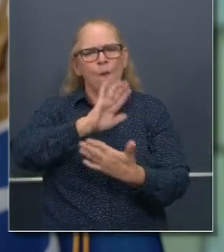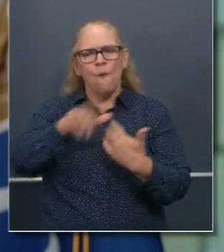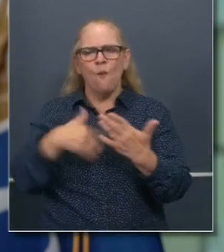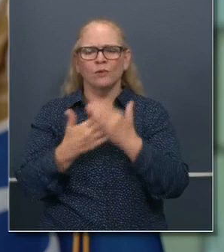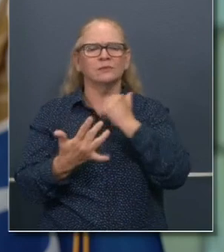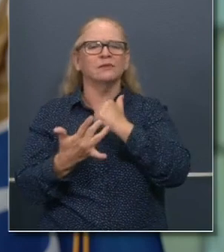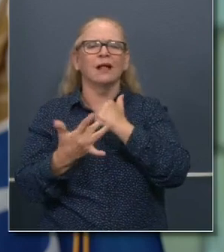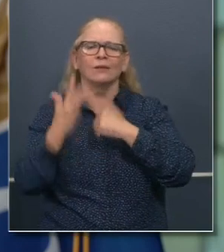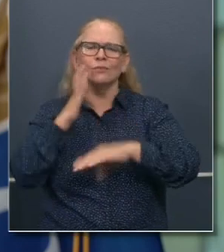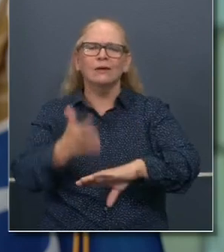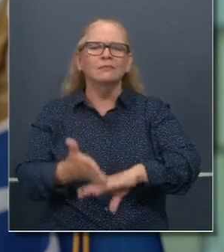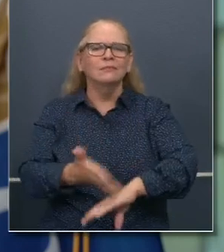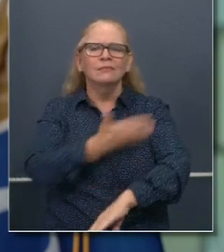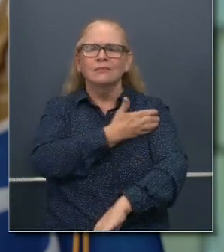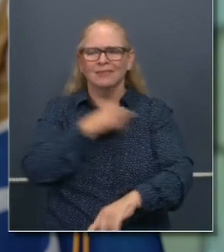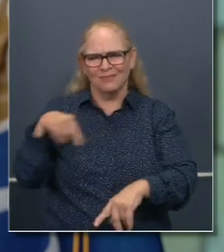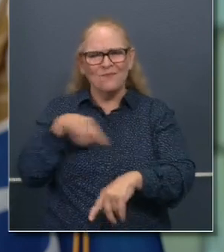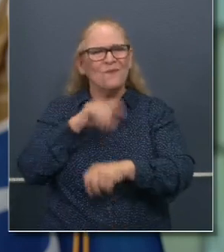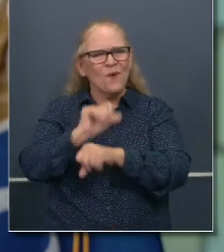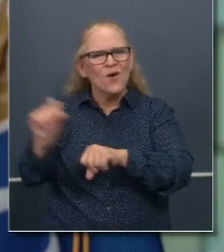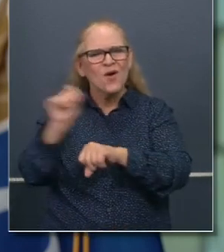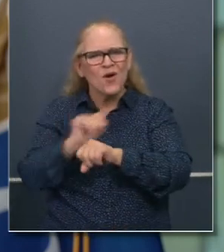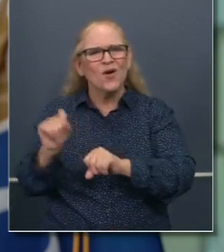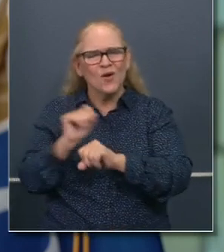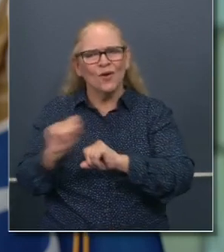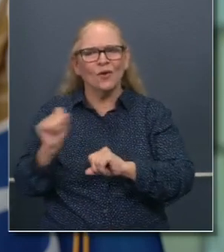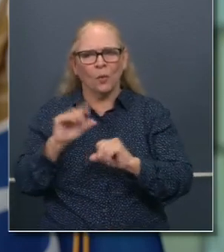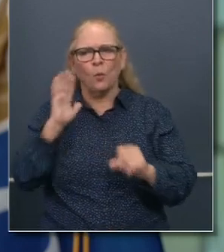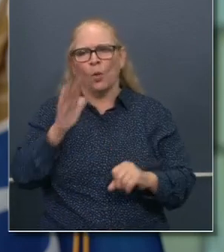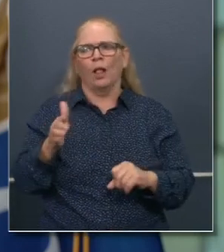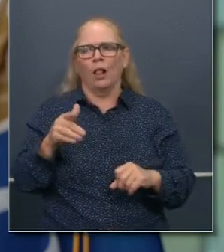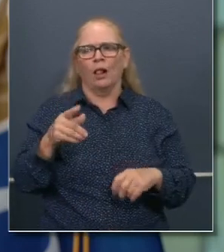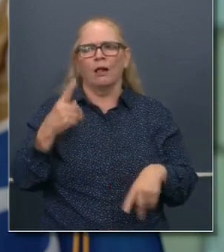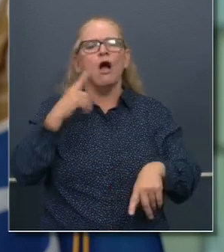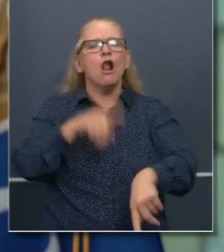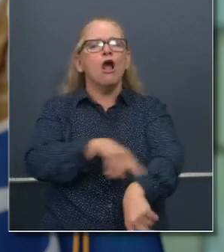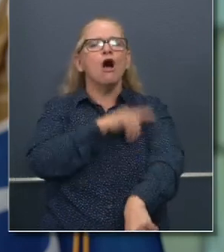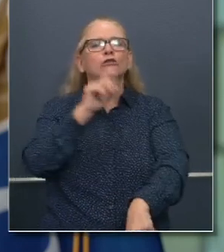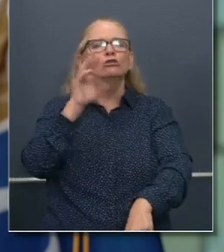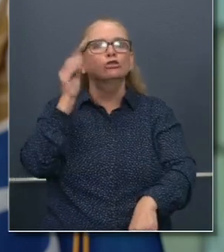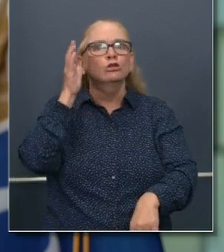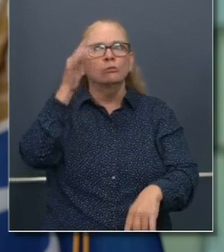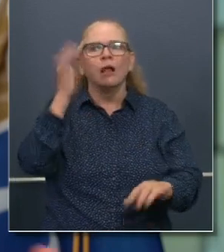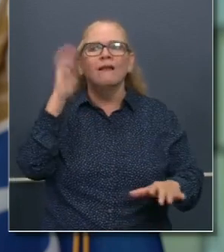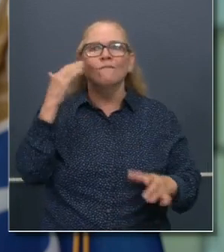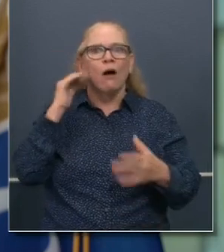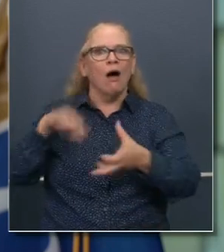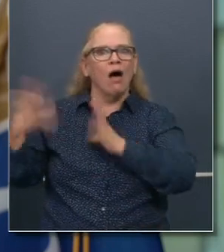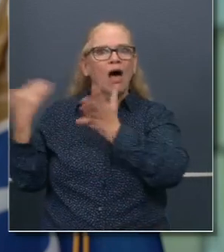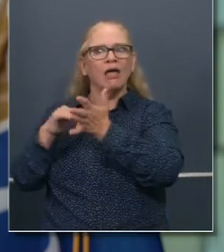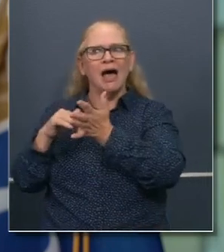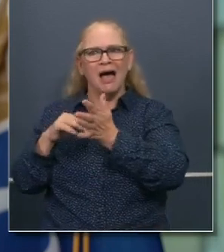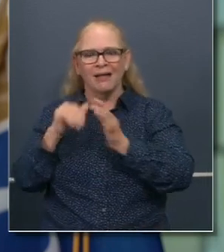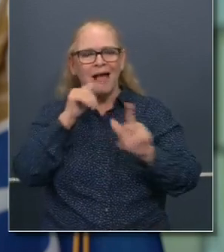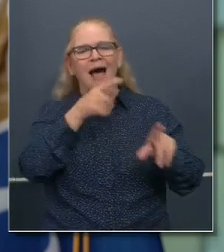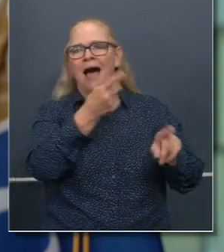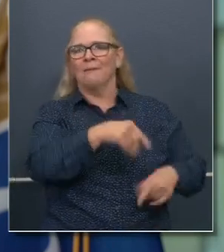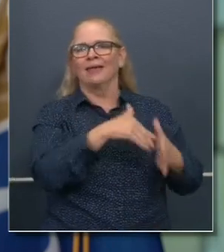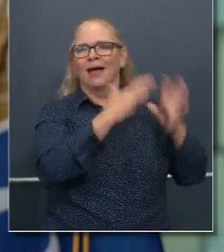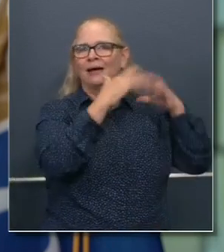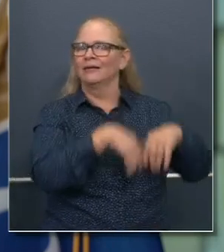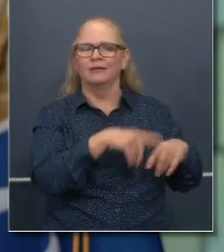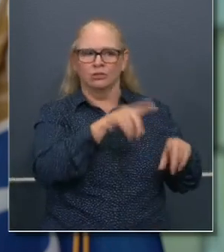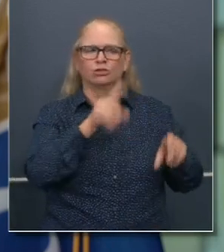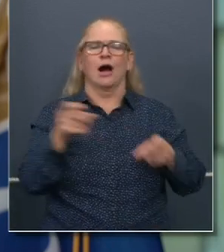a package of longer-term reforms to make sure, uh, that we're not back in this situation. The next governor's not back in the situation,